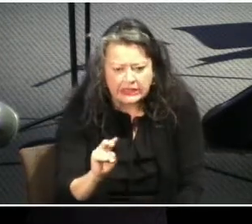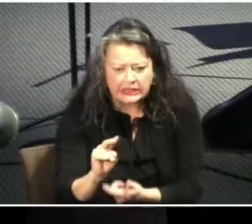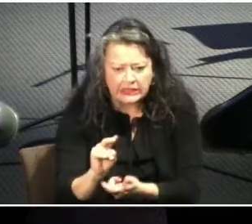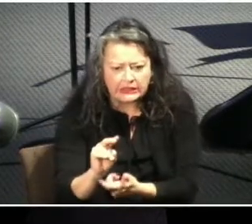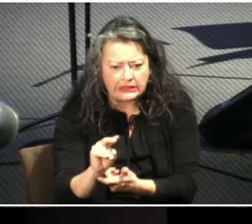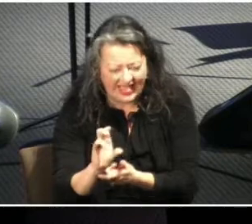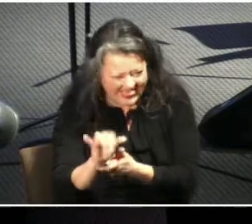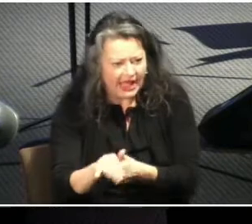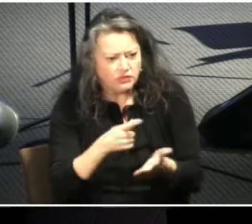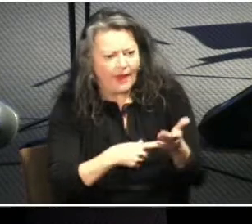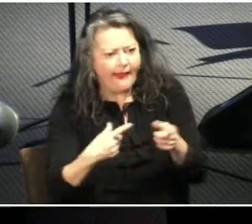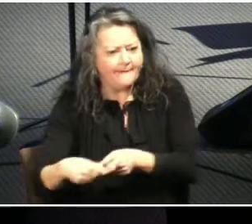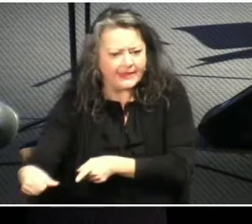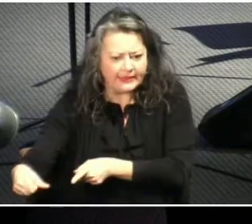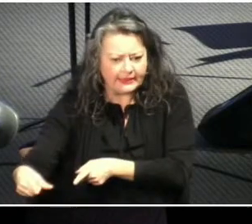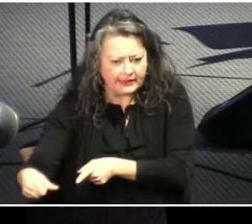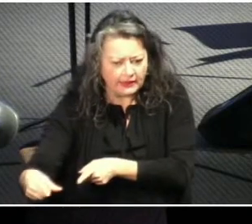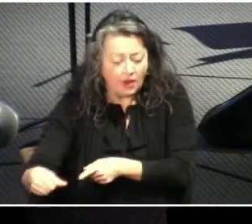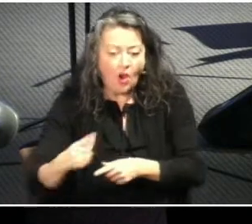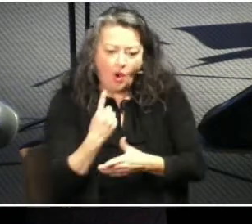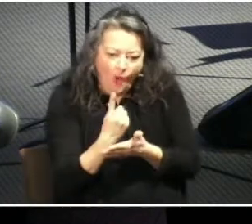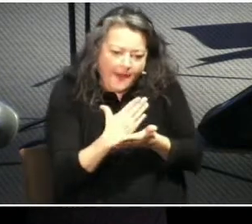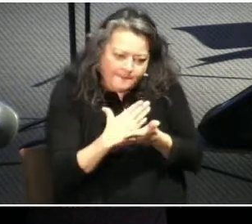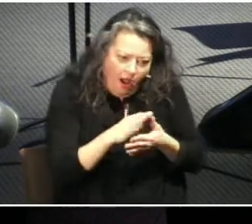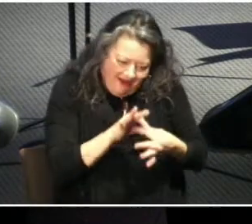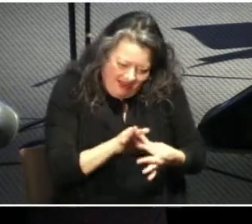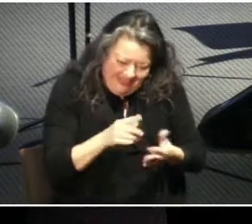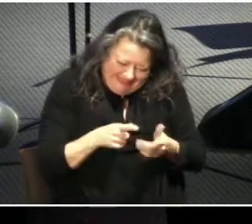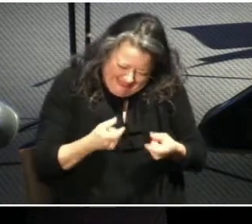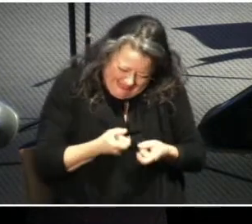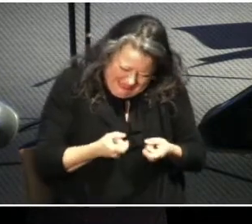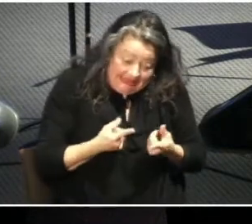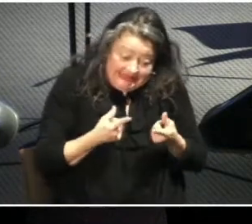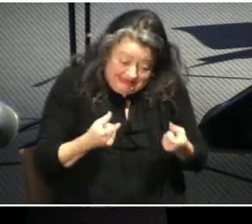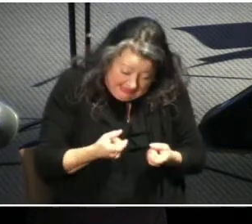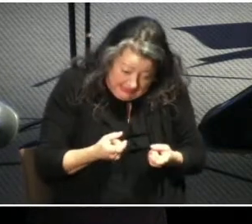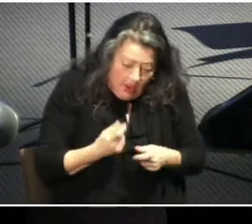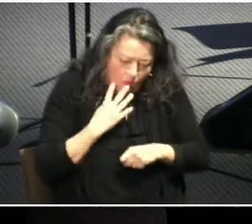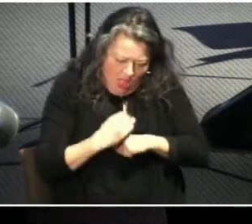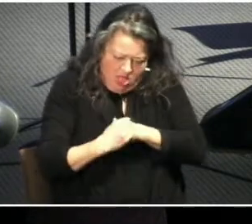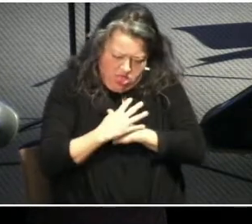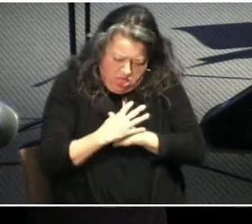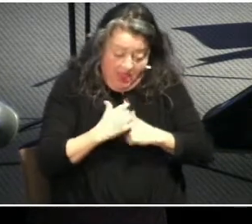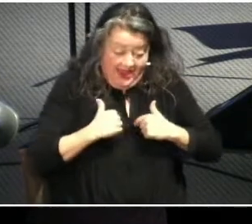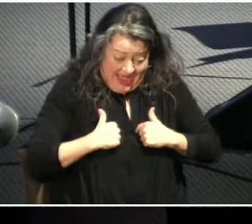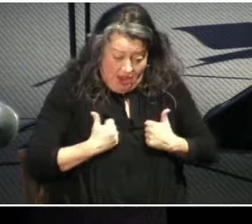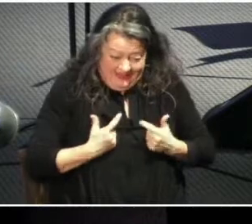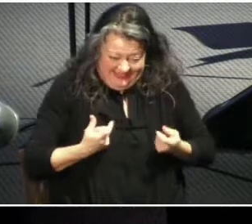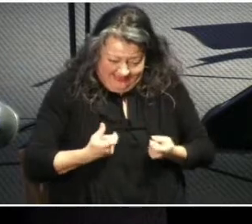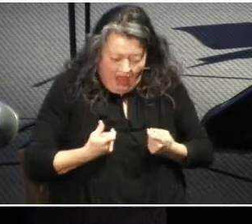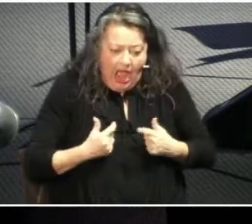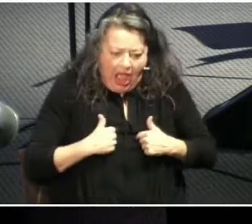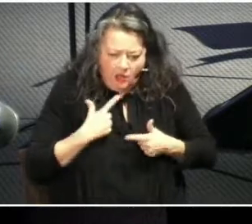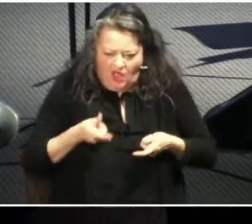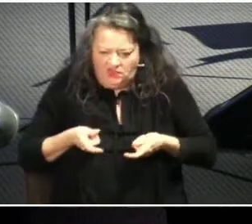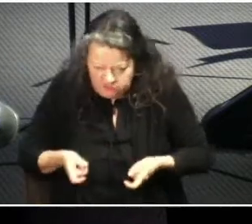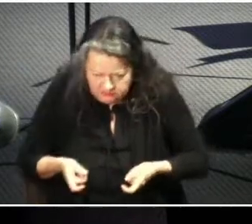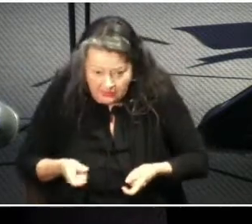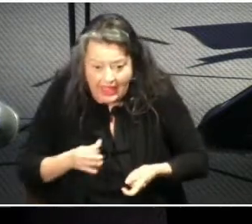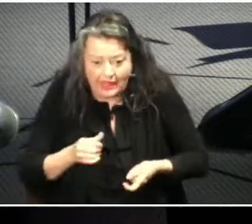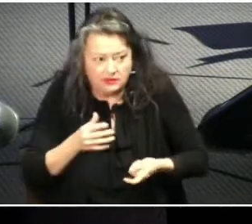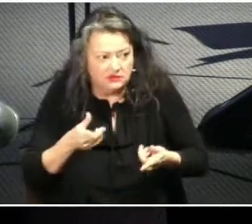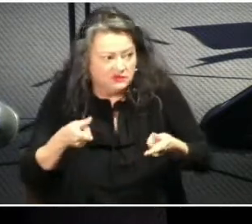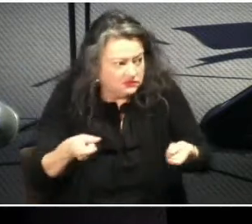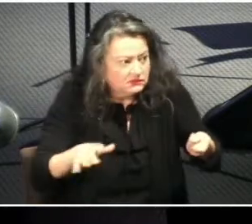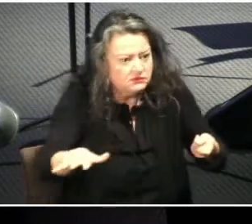husband will seek to tyrannize their wives and women in general which leads to factor three which